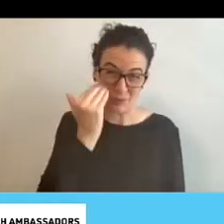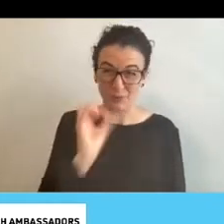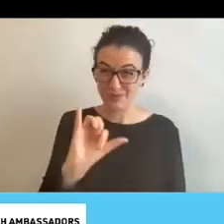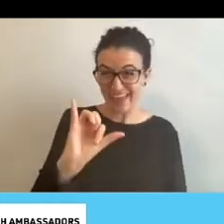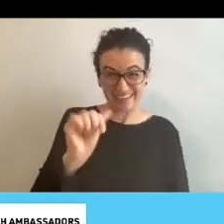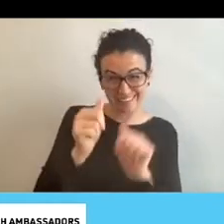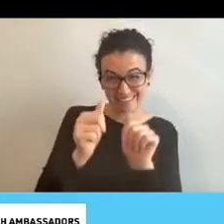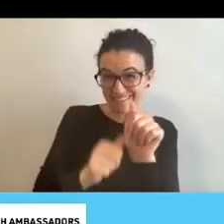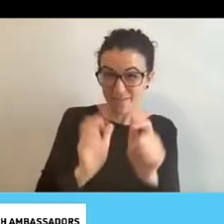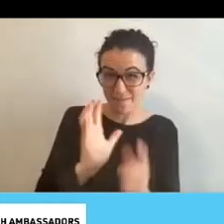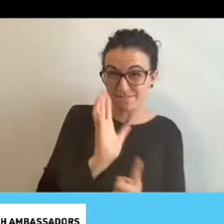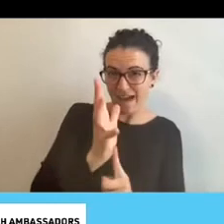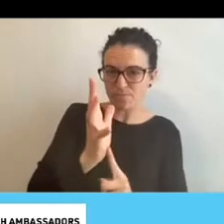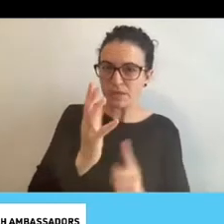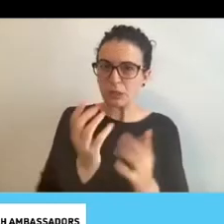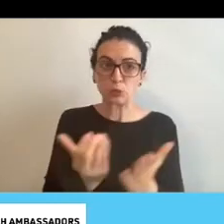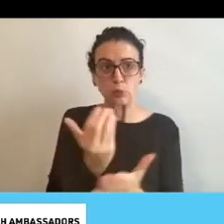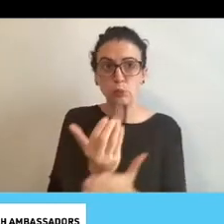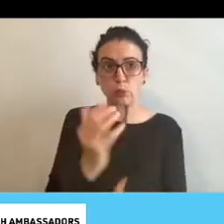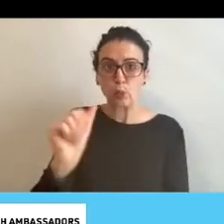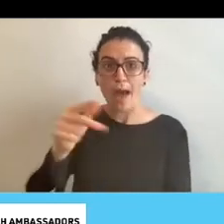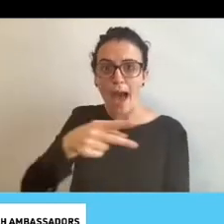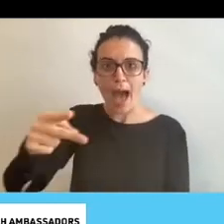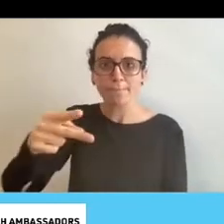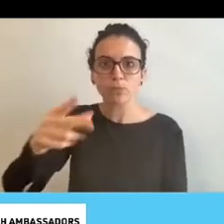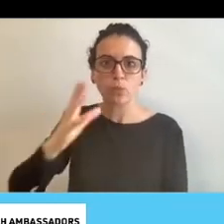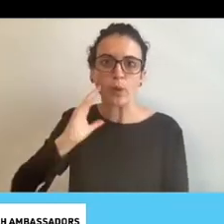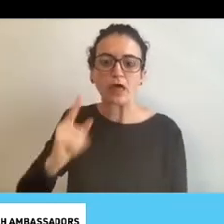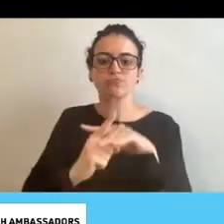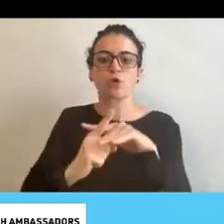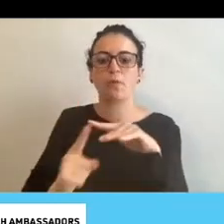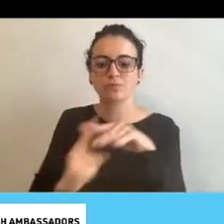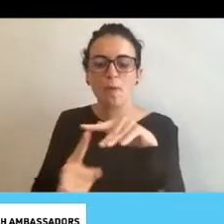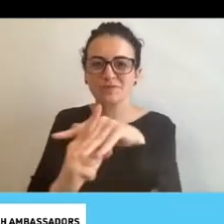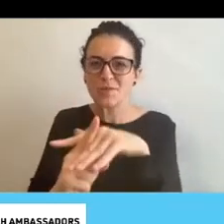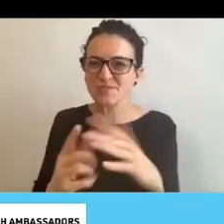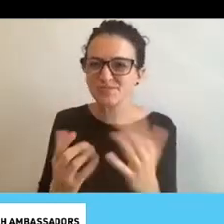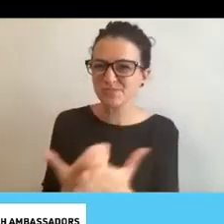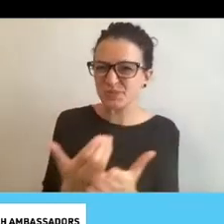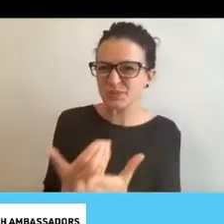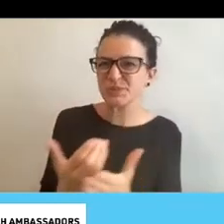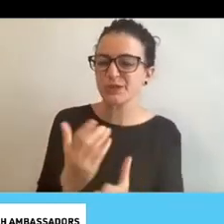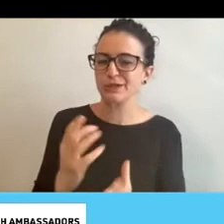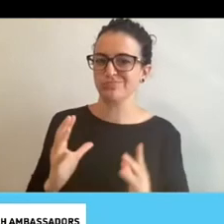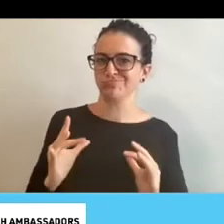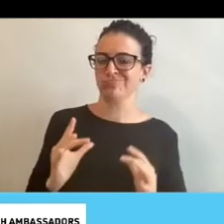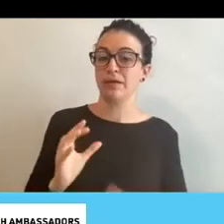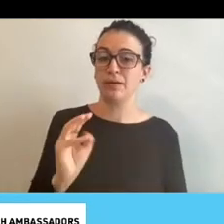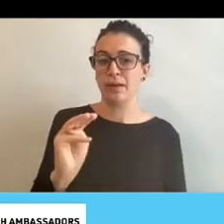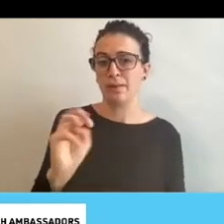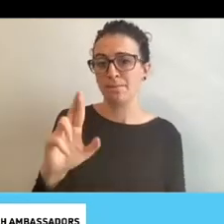there's a new app coming out. You know, Microsoft and